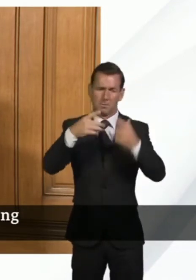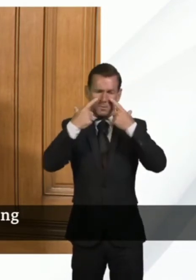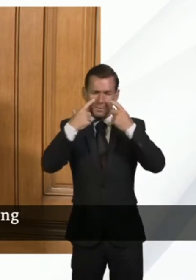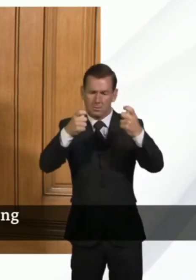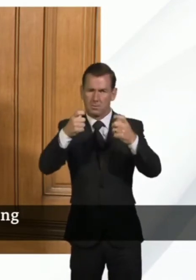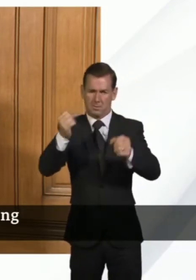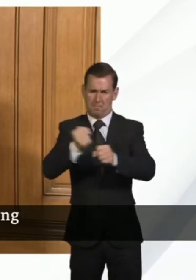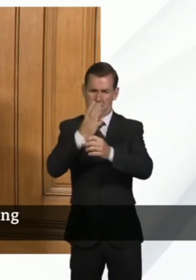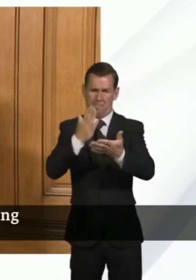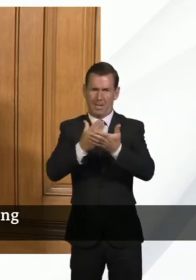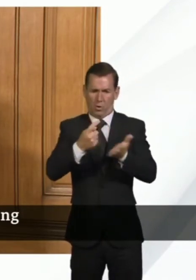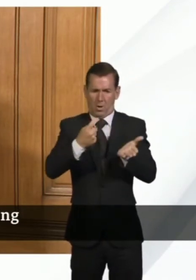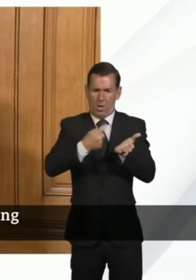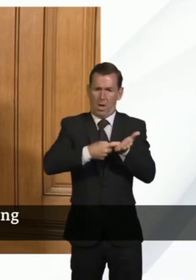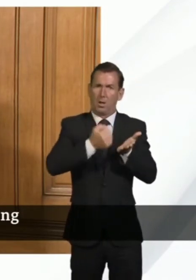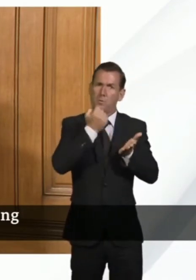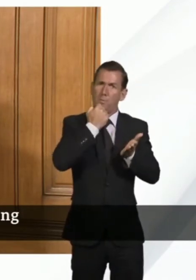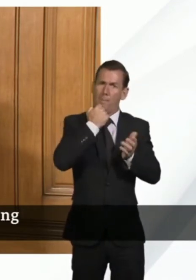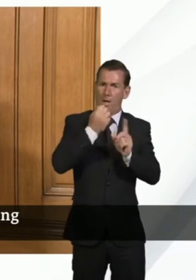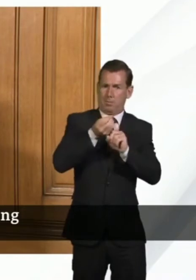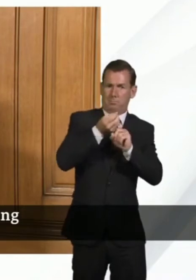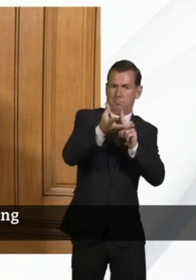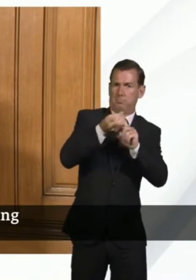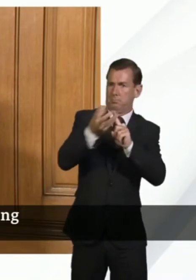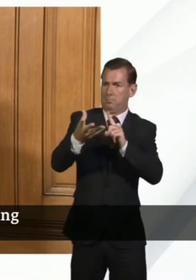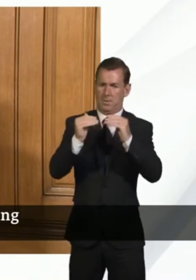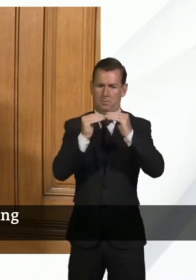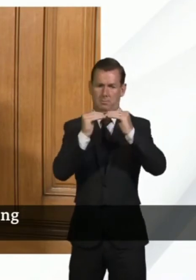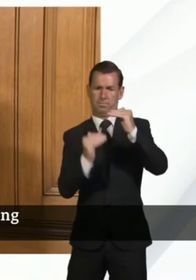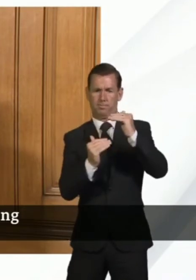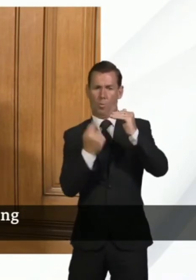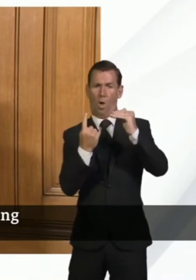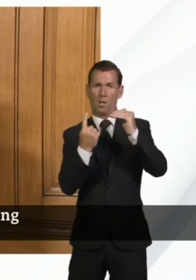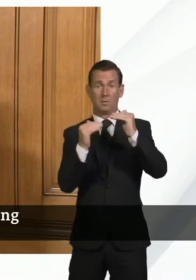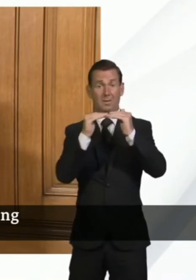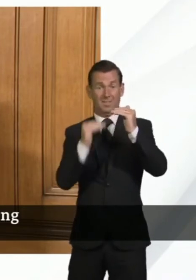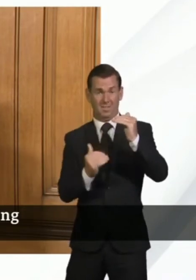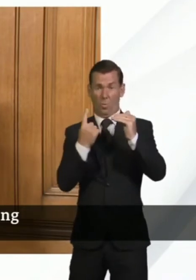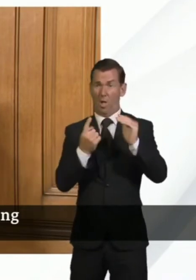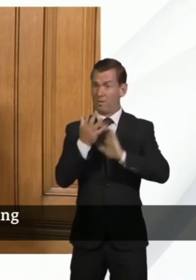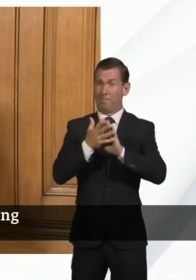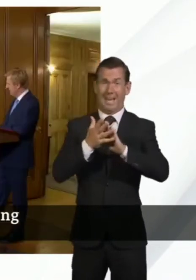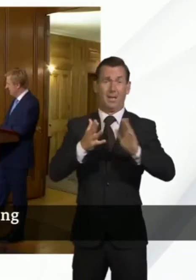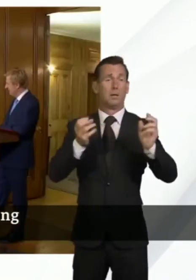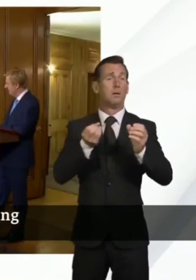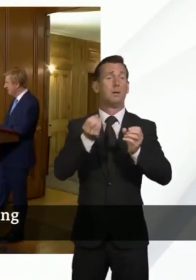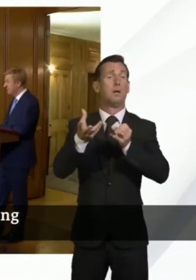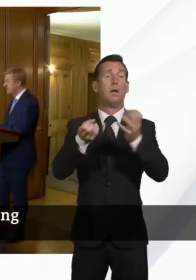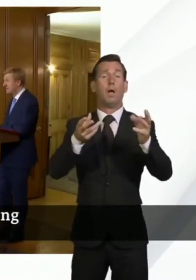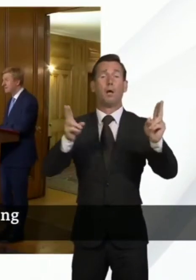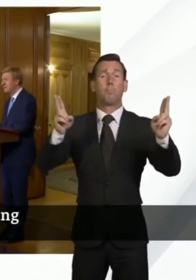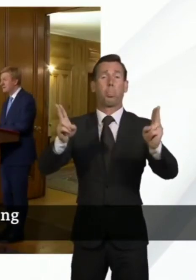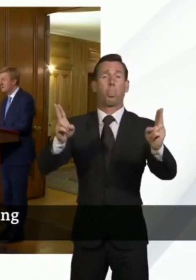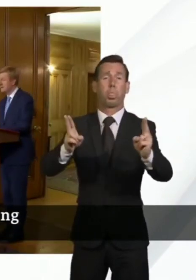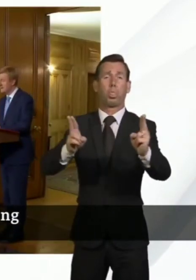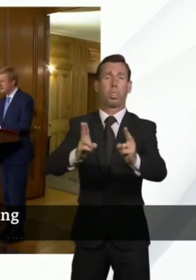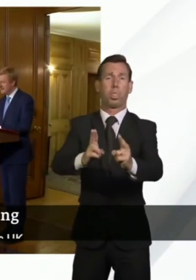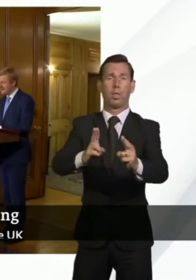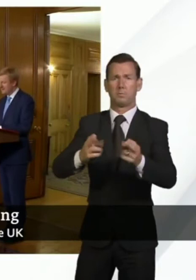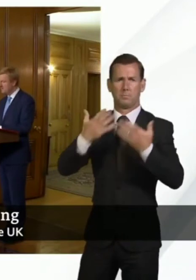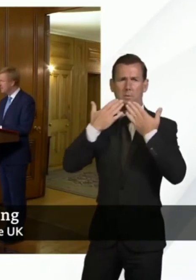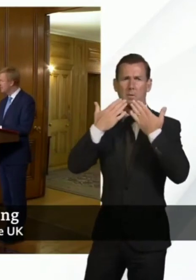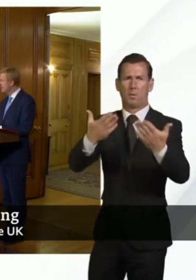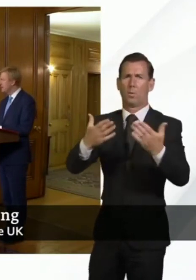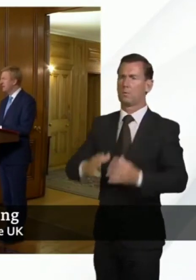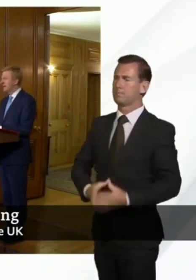that R number below one, so that the rate of transmission is continually declining in the population. Thank you. Thank you. And thank you very much for